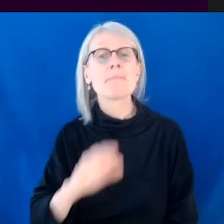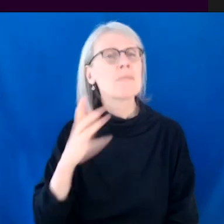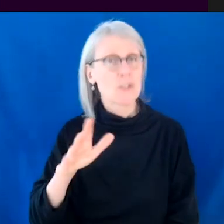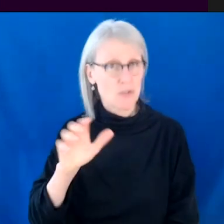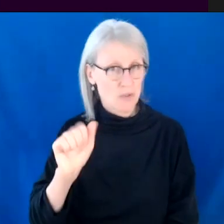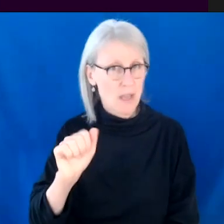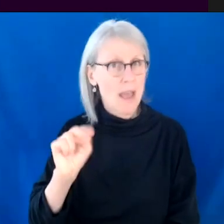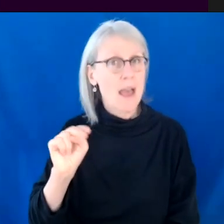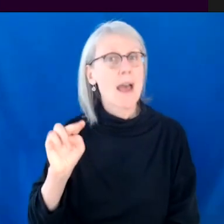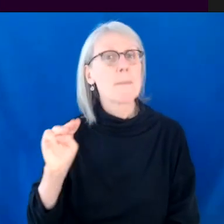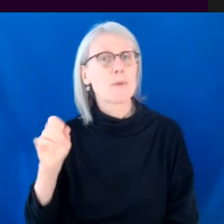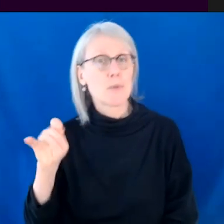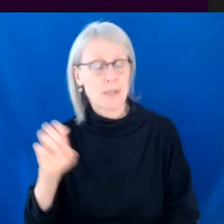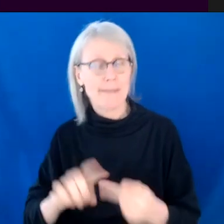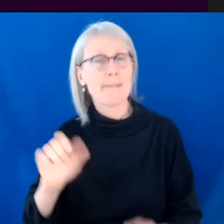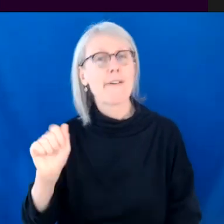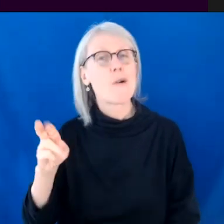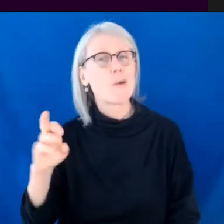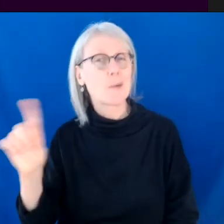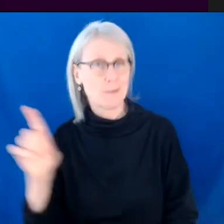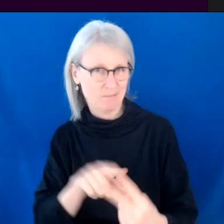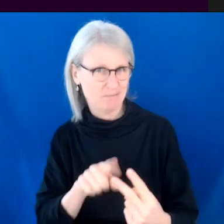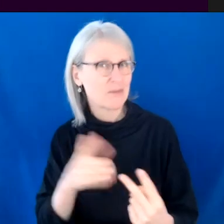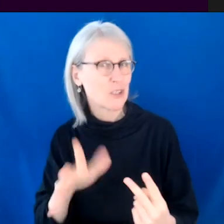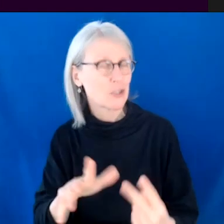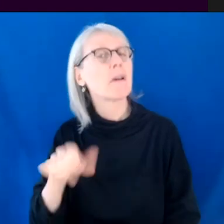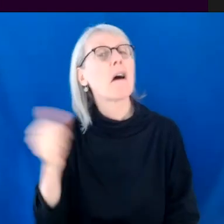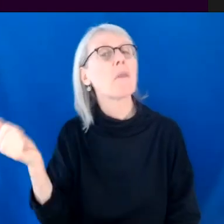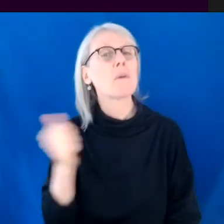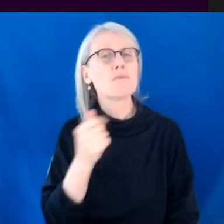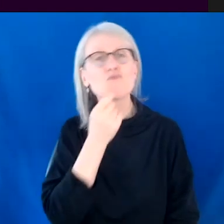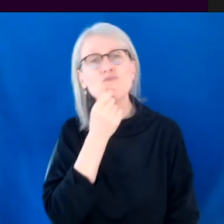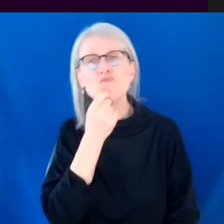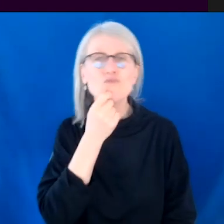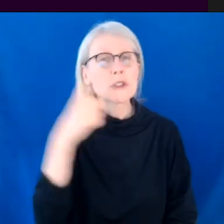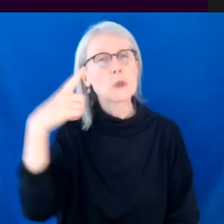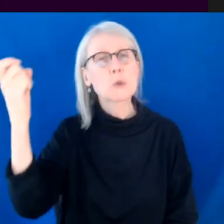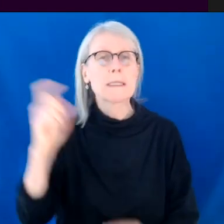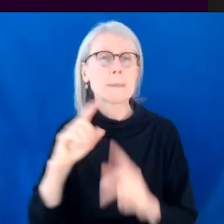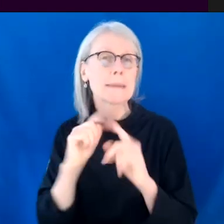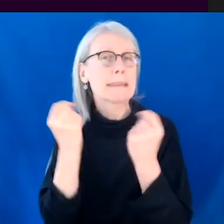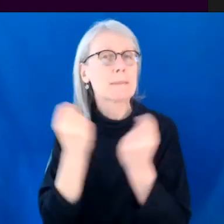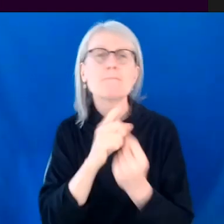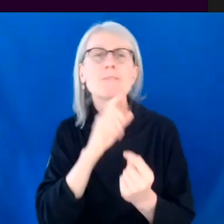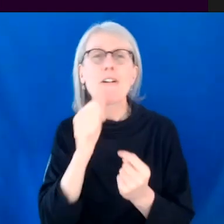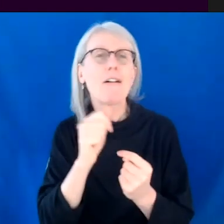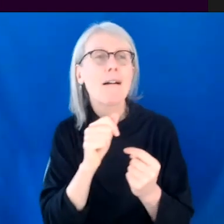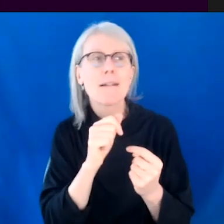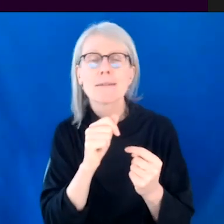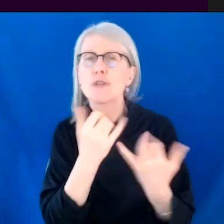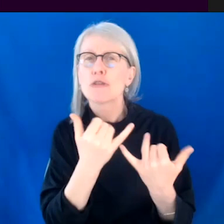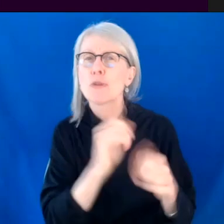Arnold, if you could have a dream team of anyone you're not currently working with, um, writers, directors, actors, showrunners,